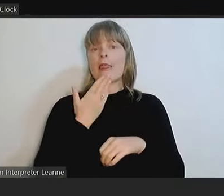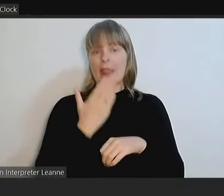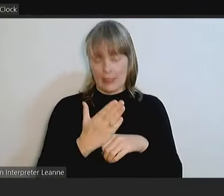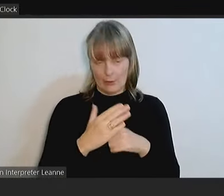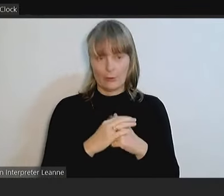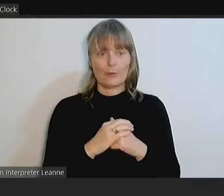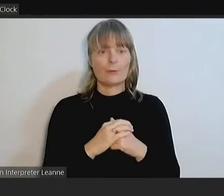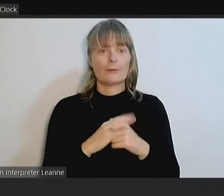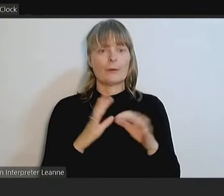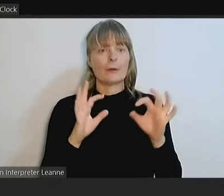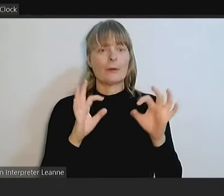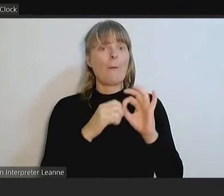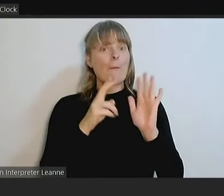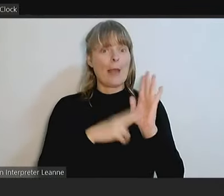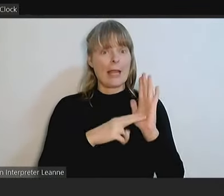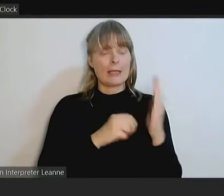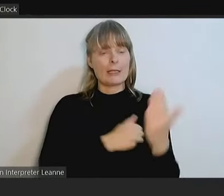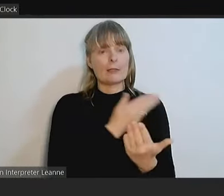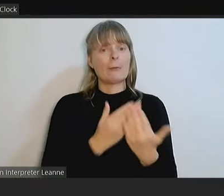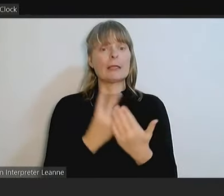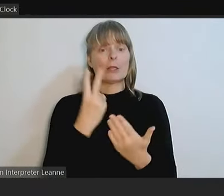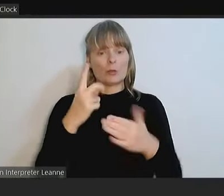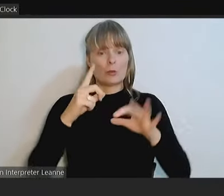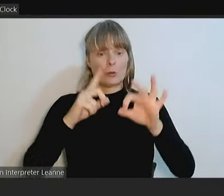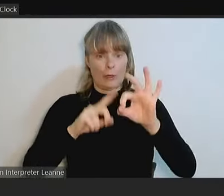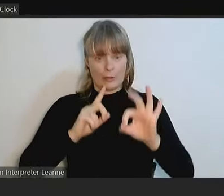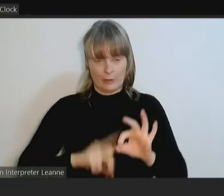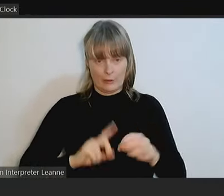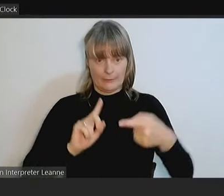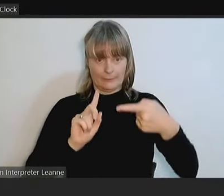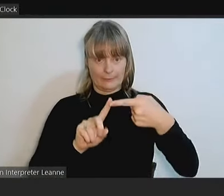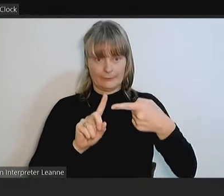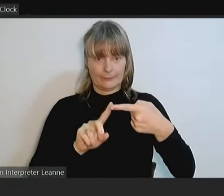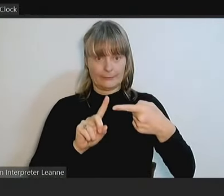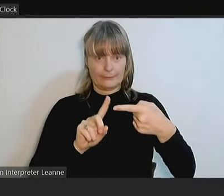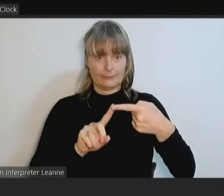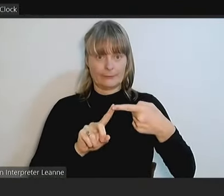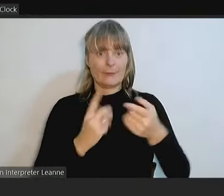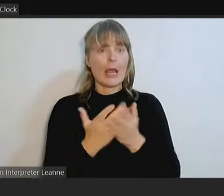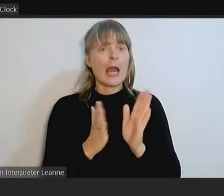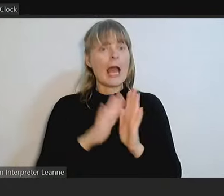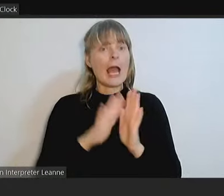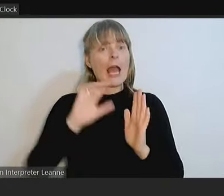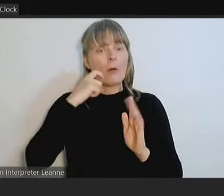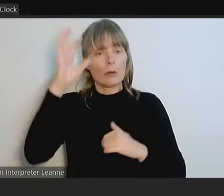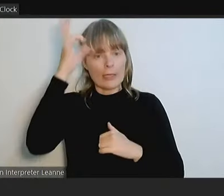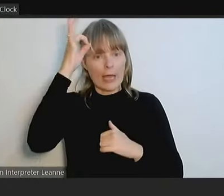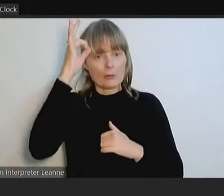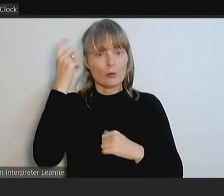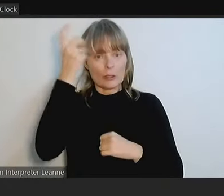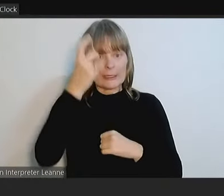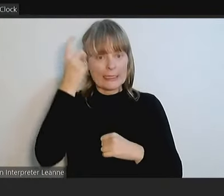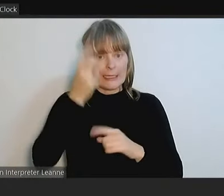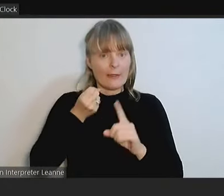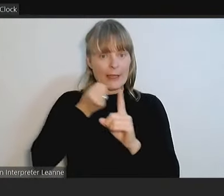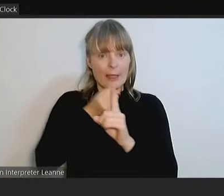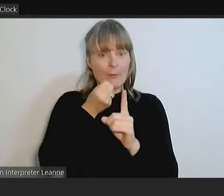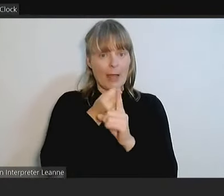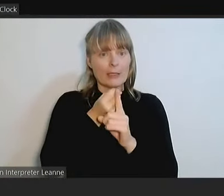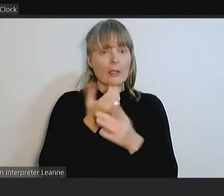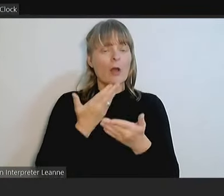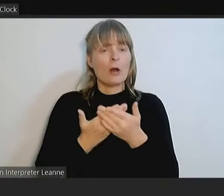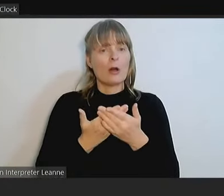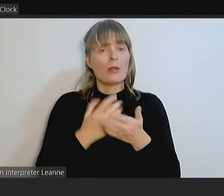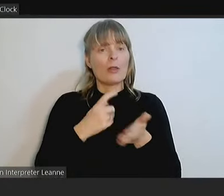Ben has submitted two questions. The first one being, how will Council consider the impacts of the recommendations from the